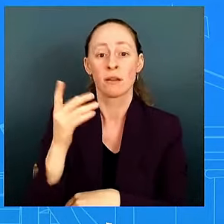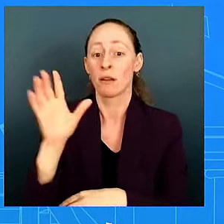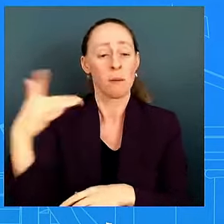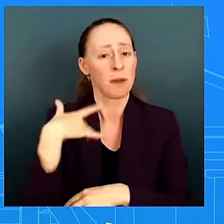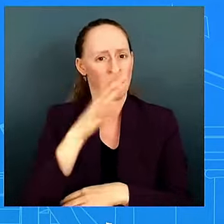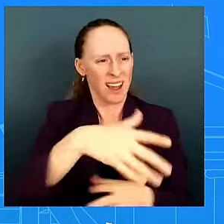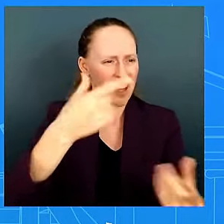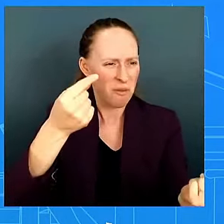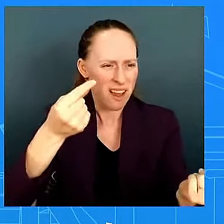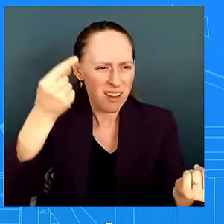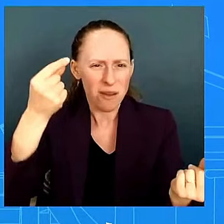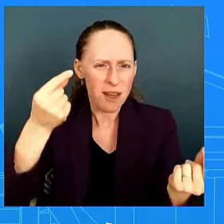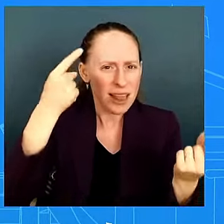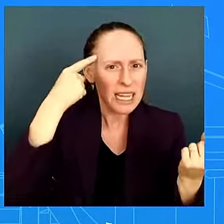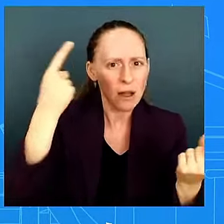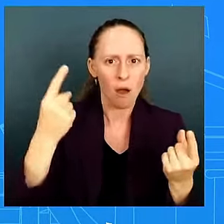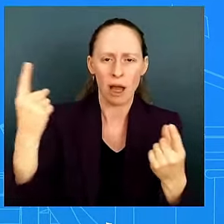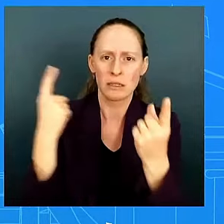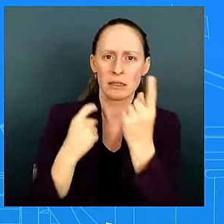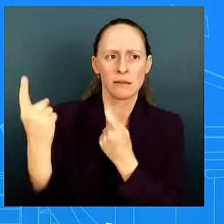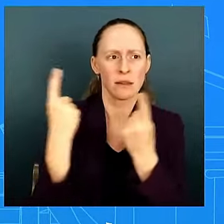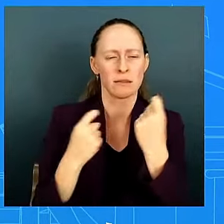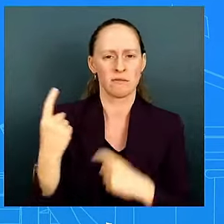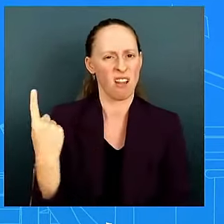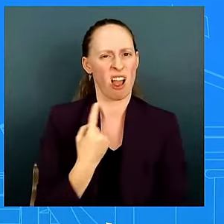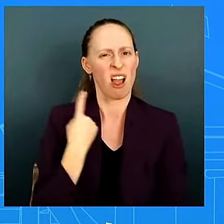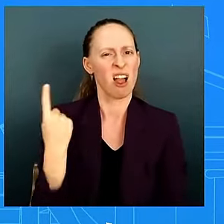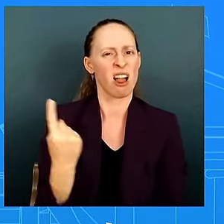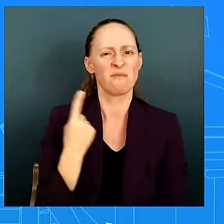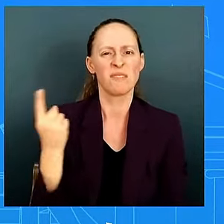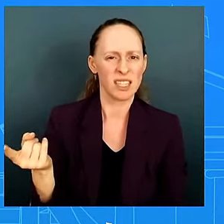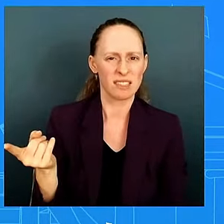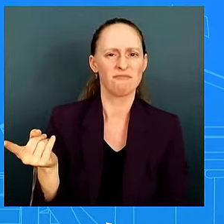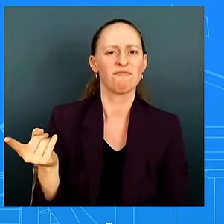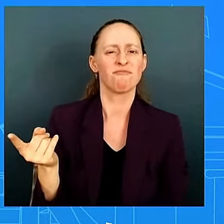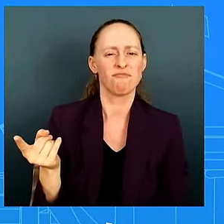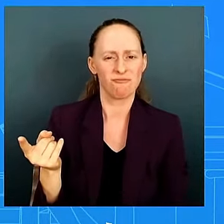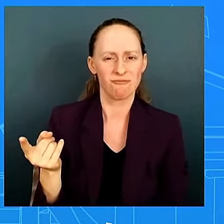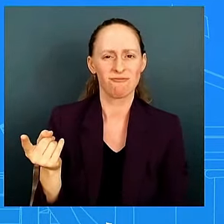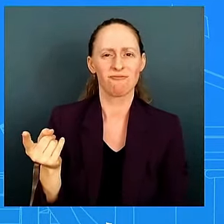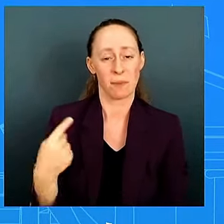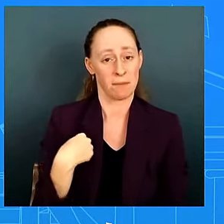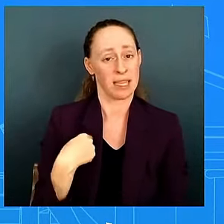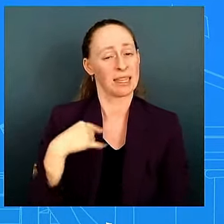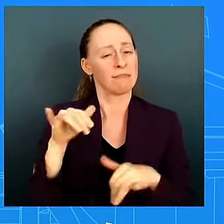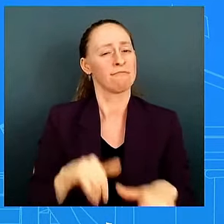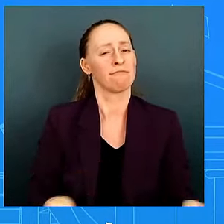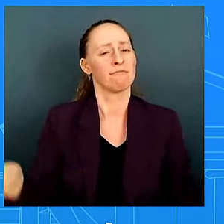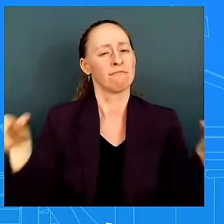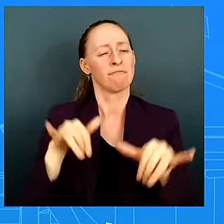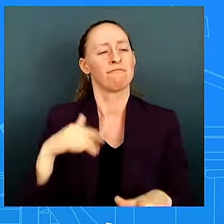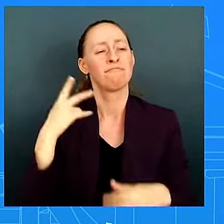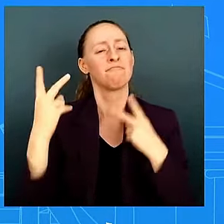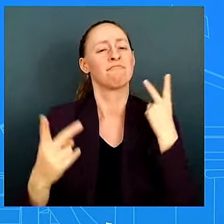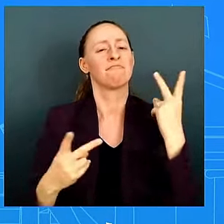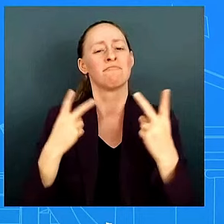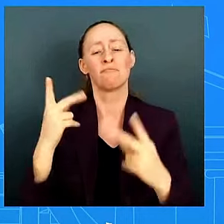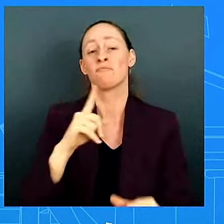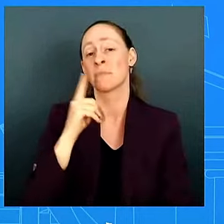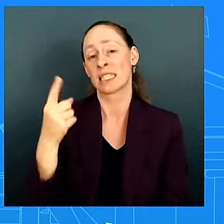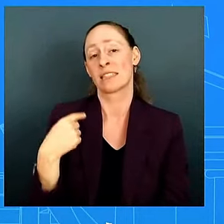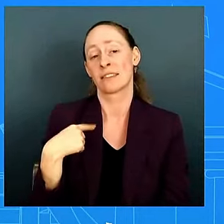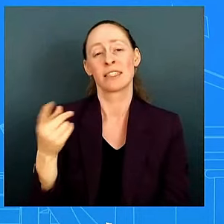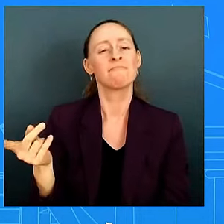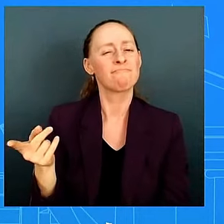think um and so my experience has been that that that world is indeed open um